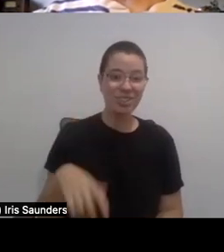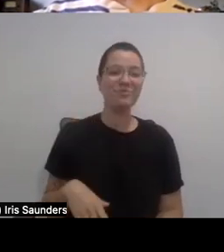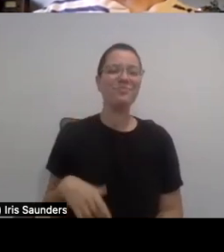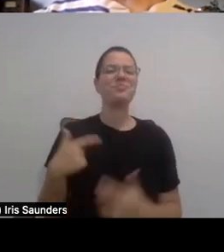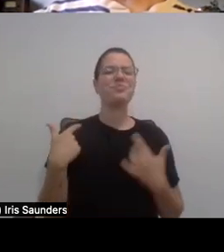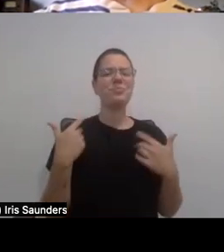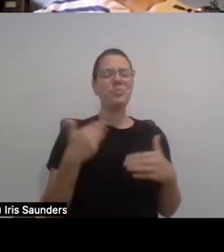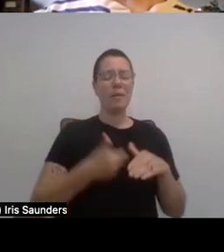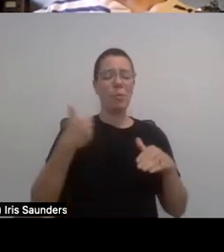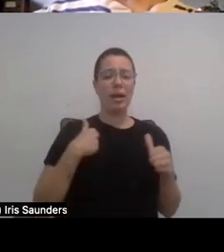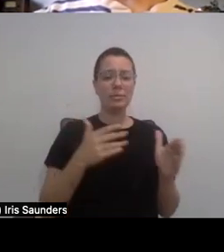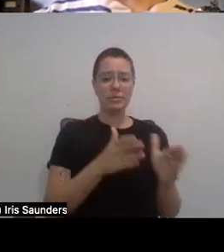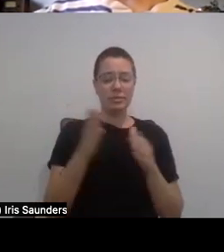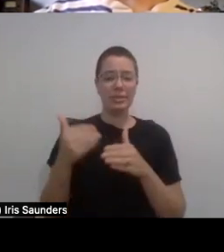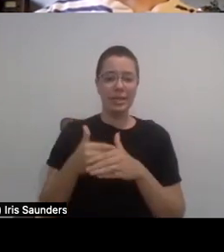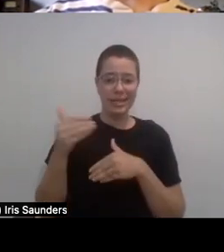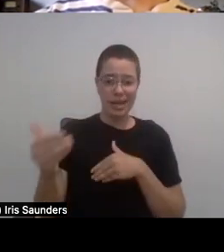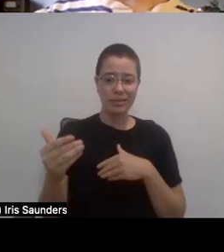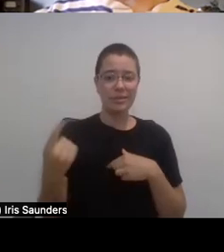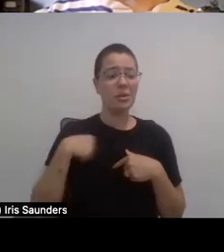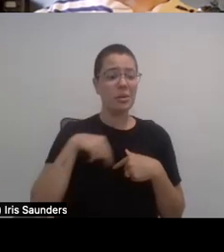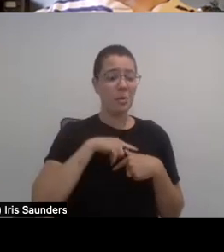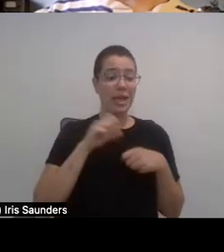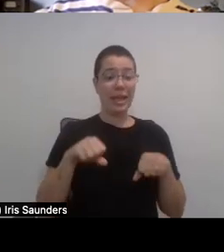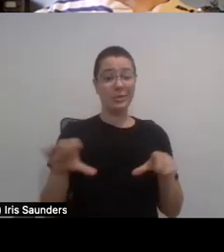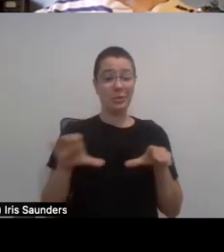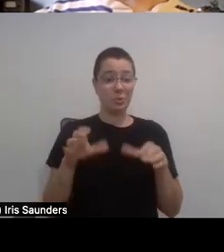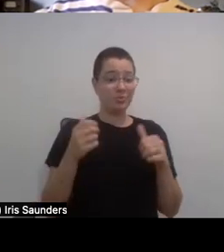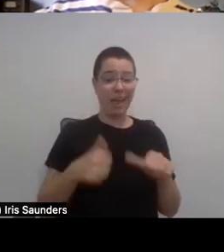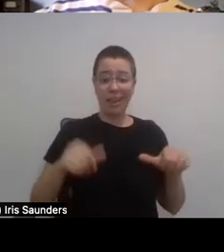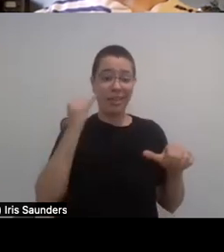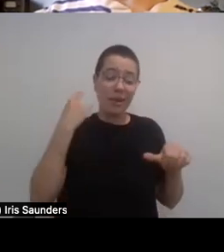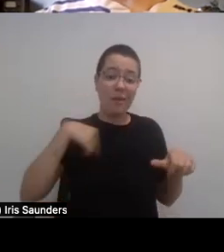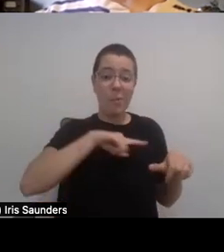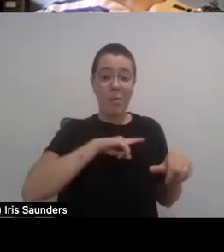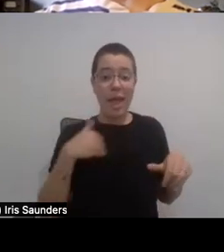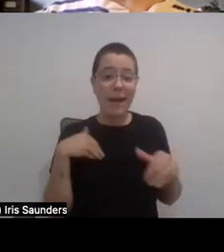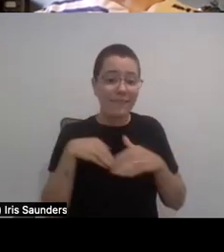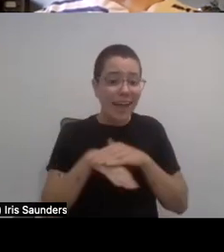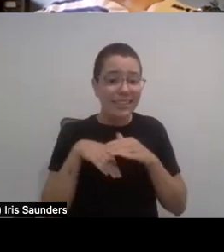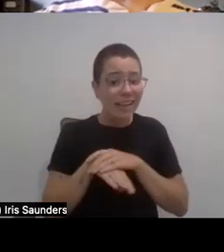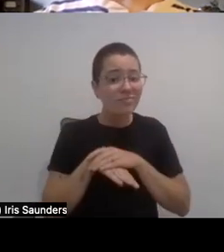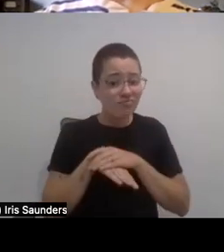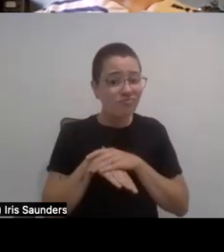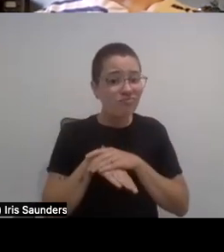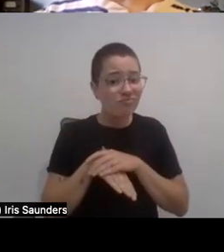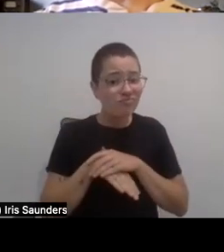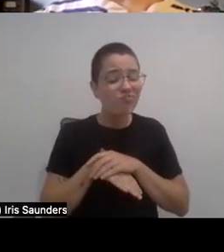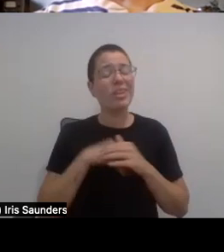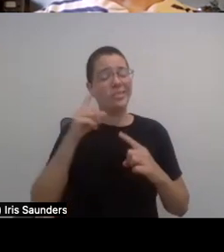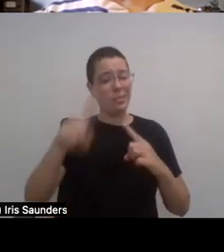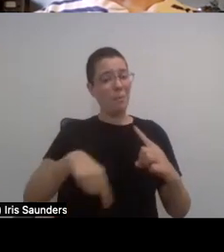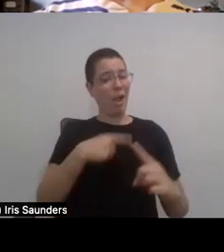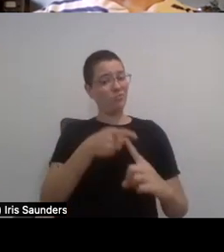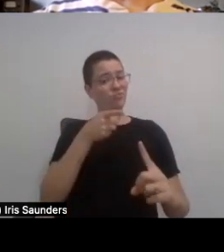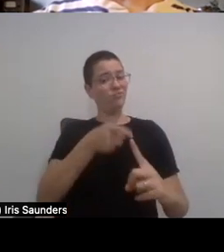to the next person is we can literally do anything. It's all about access because it really is all about the accessibility-ness